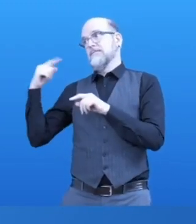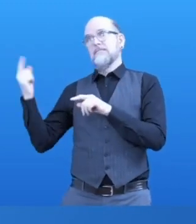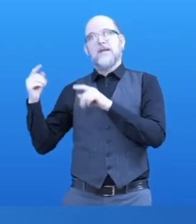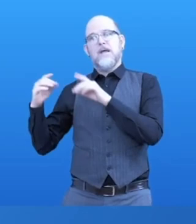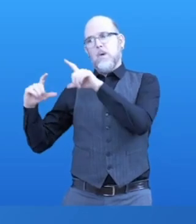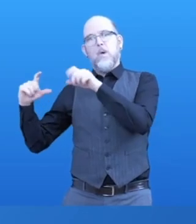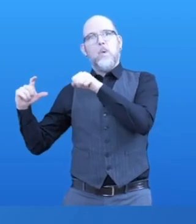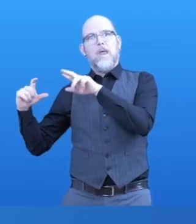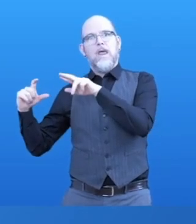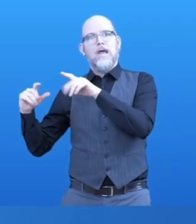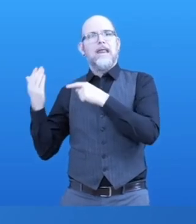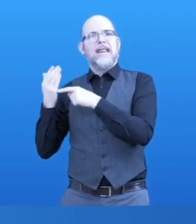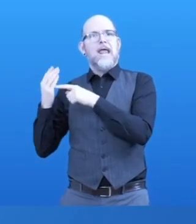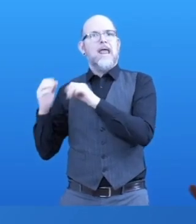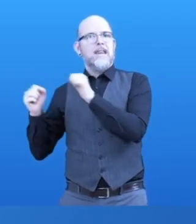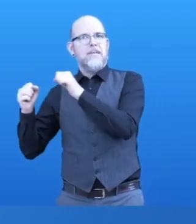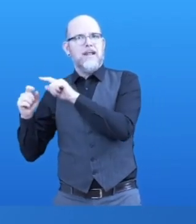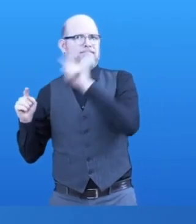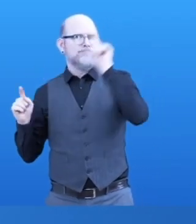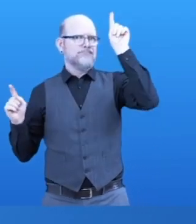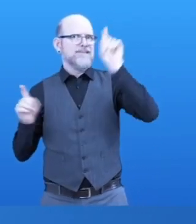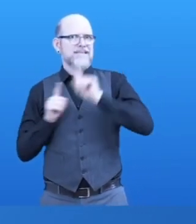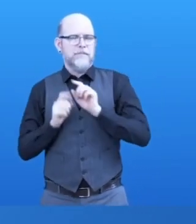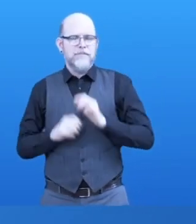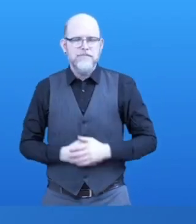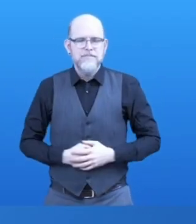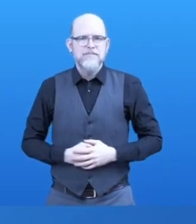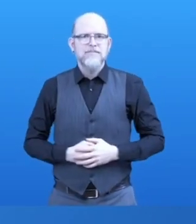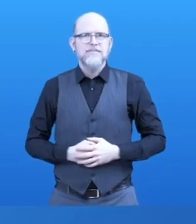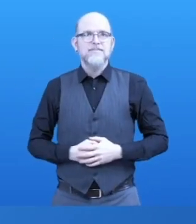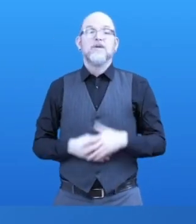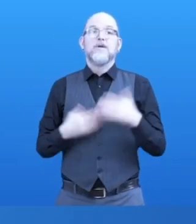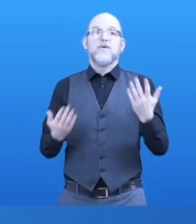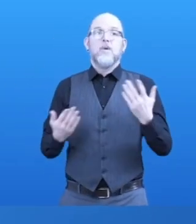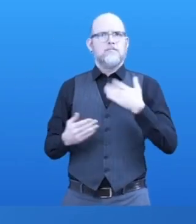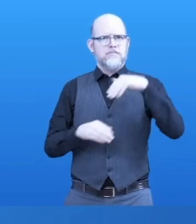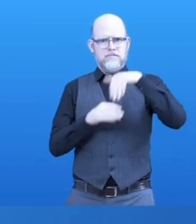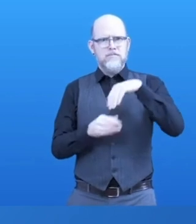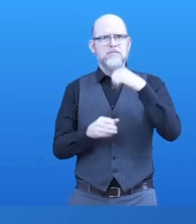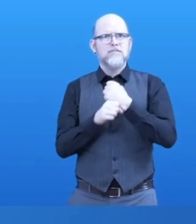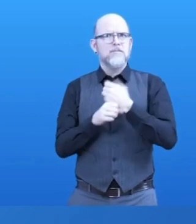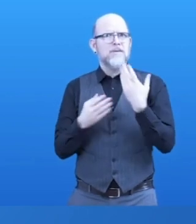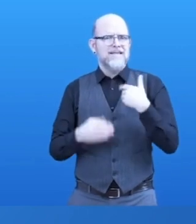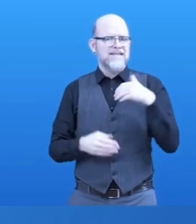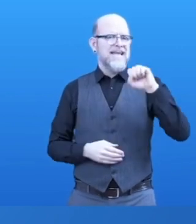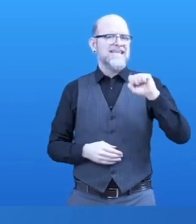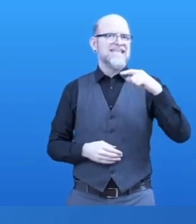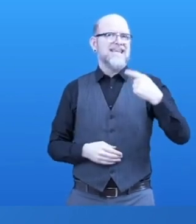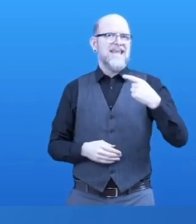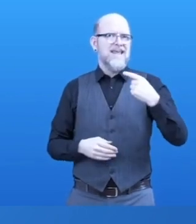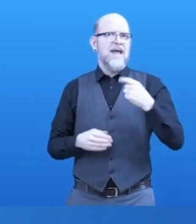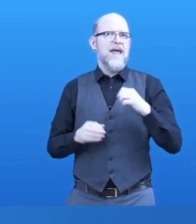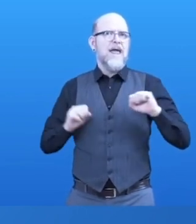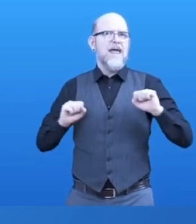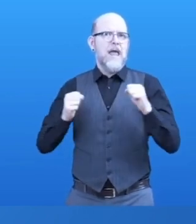A brief background about myself. I represent SG Enable. SG Enable is the focus agency for the disability sector in